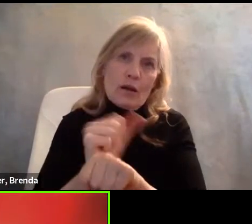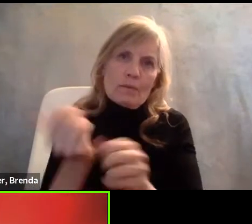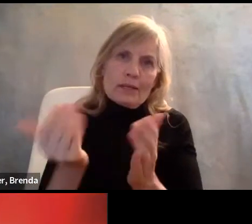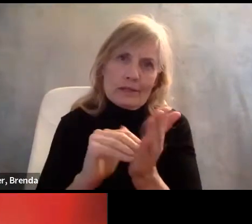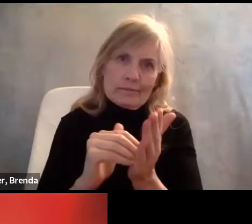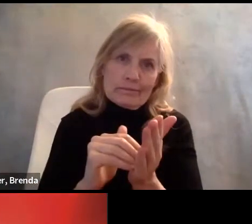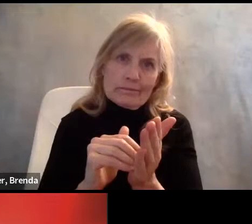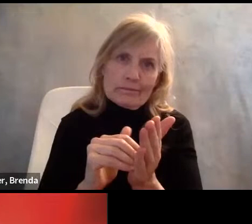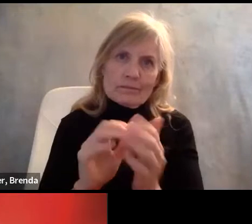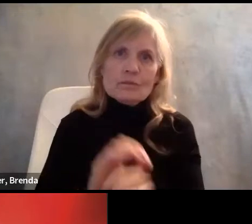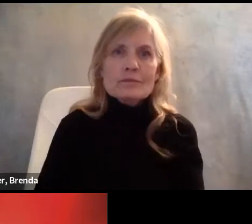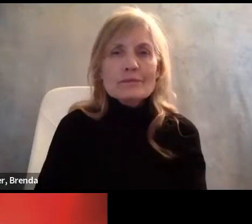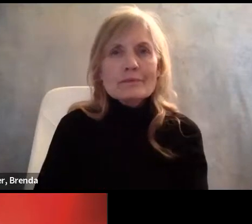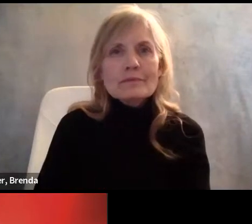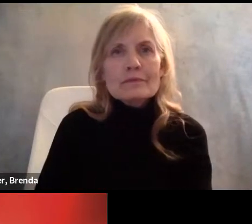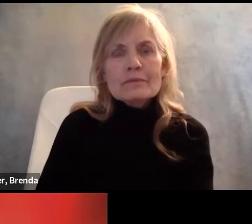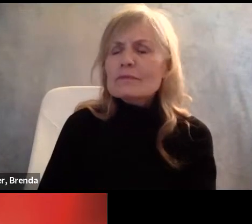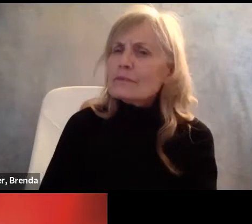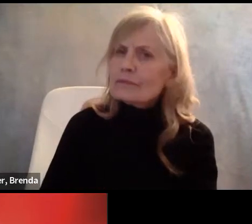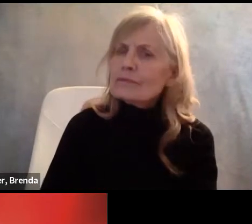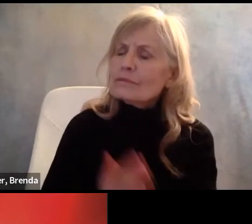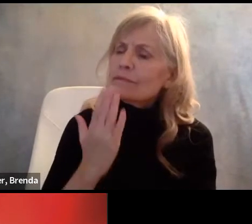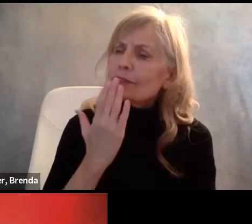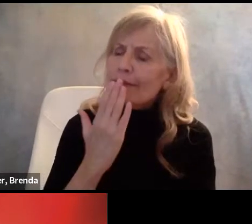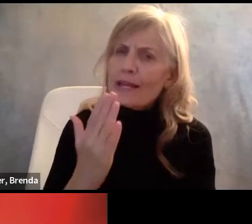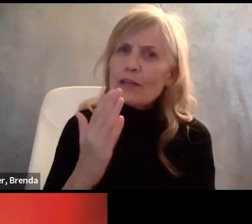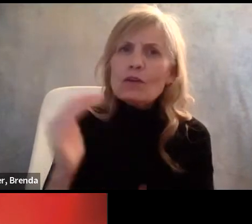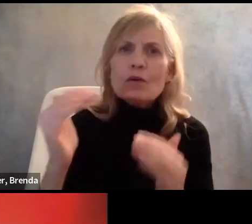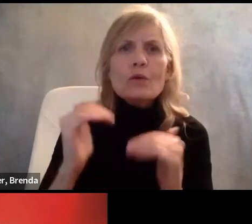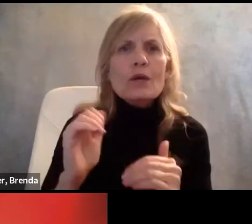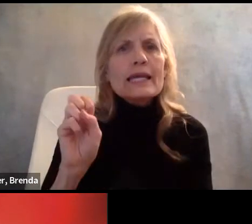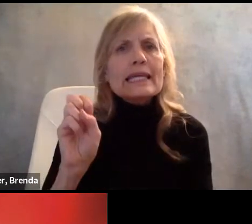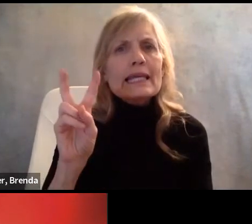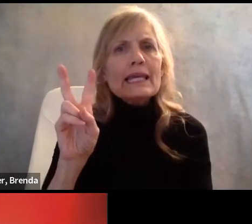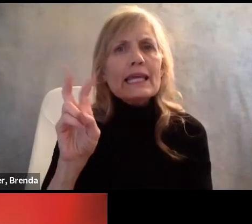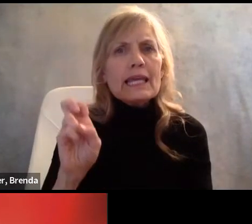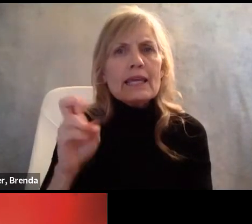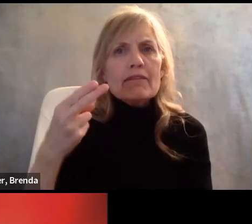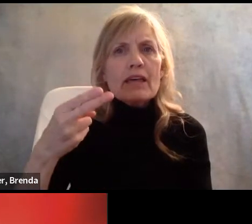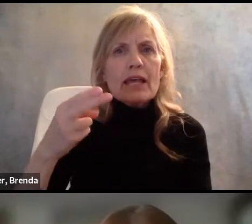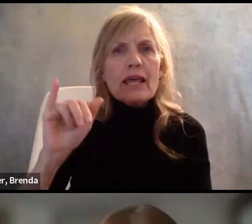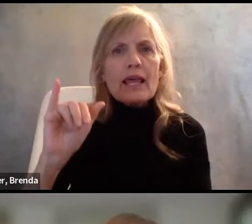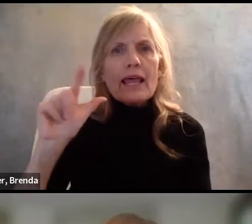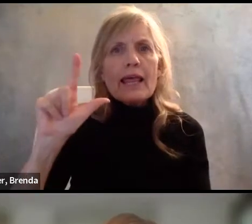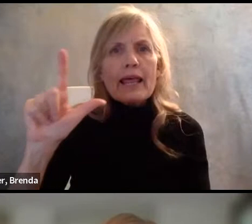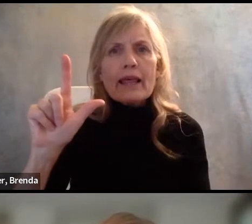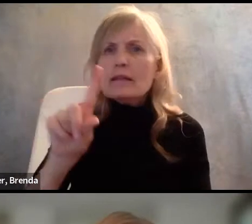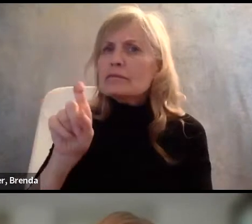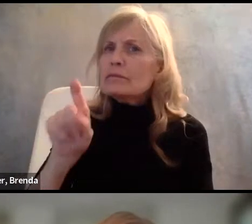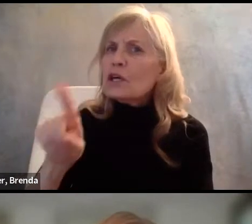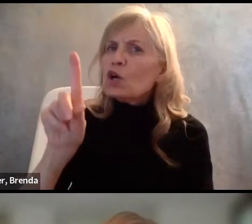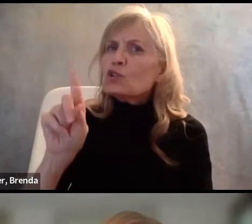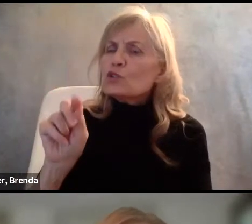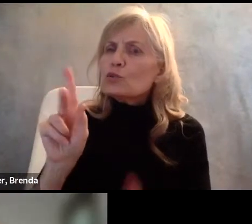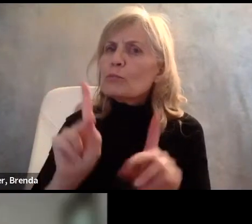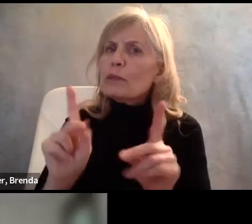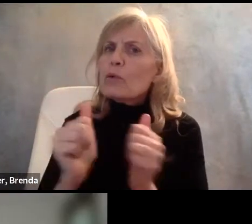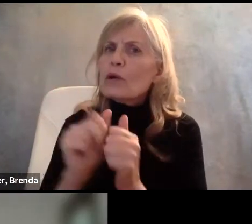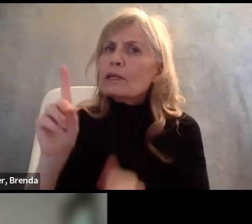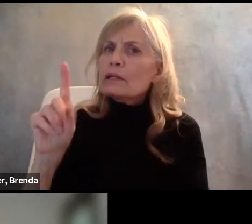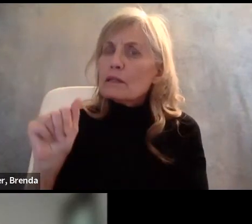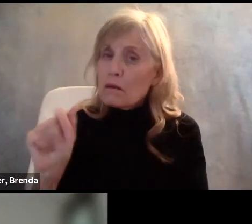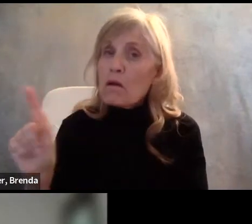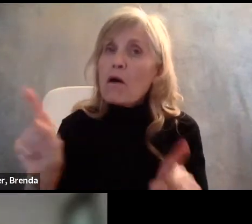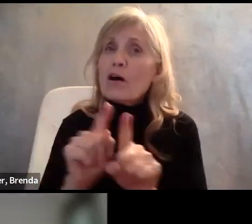Thank you. So I'll go to next to Eve Hill. Do individuals who have disabilities face some of these similar